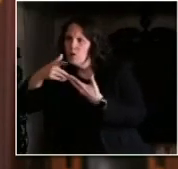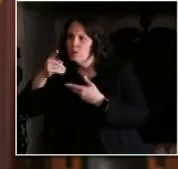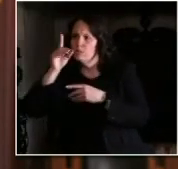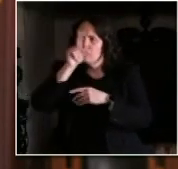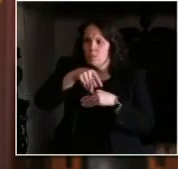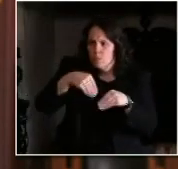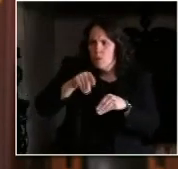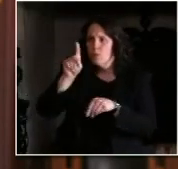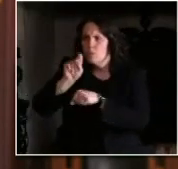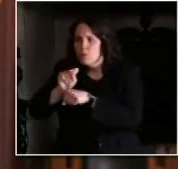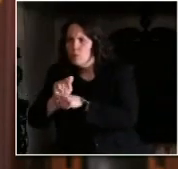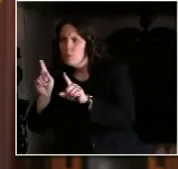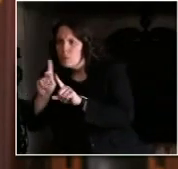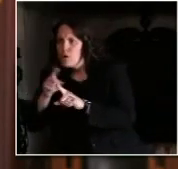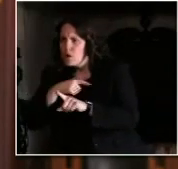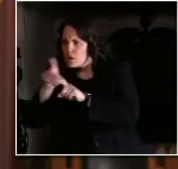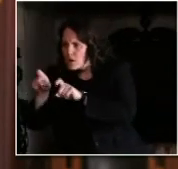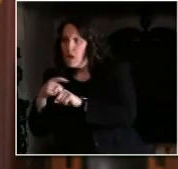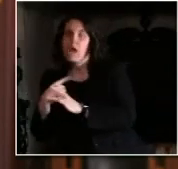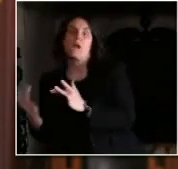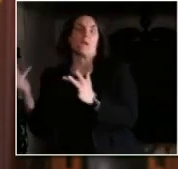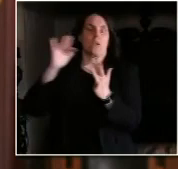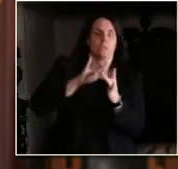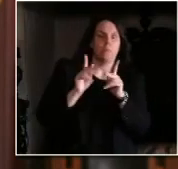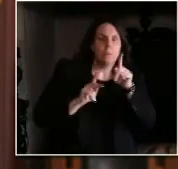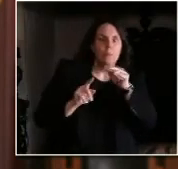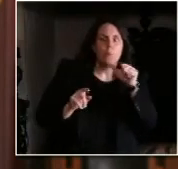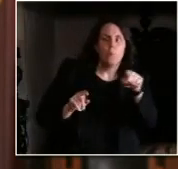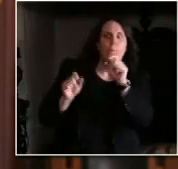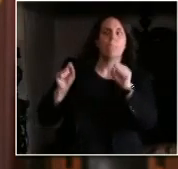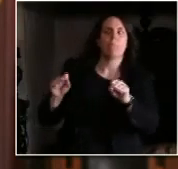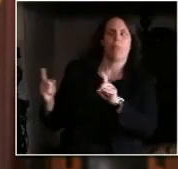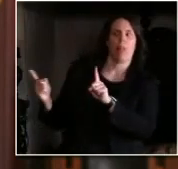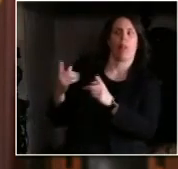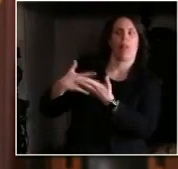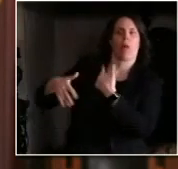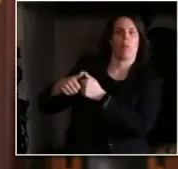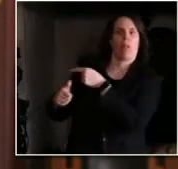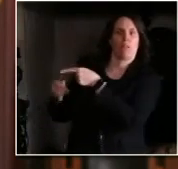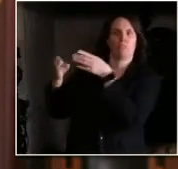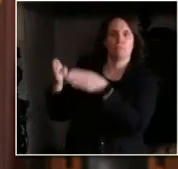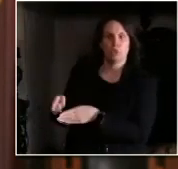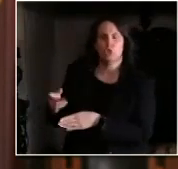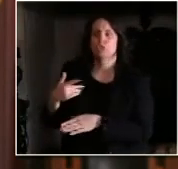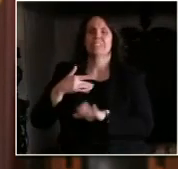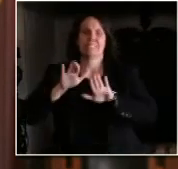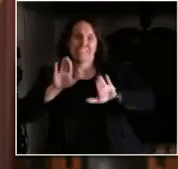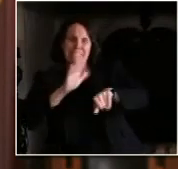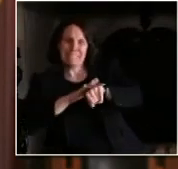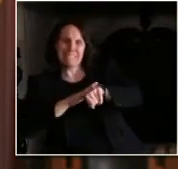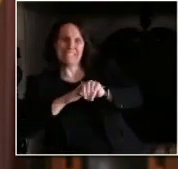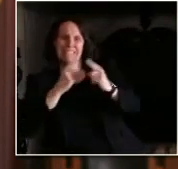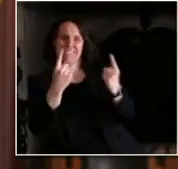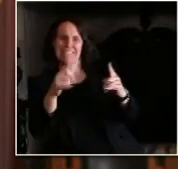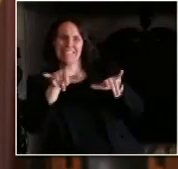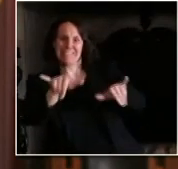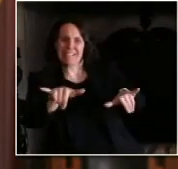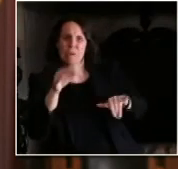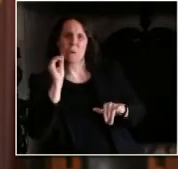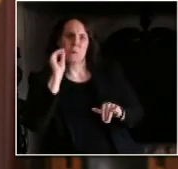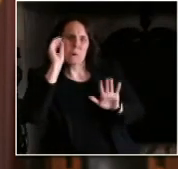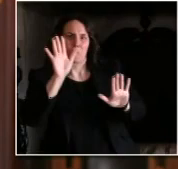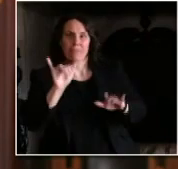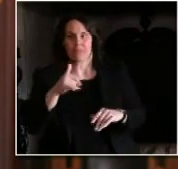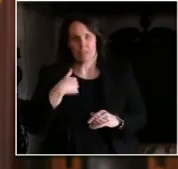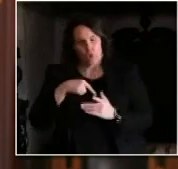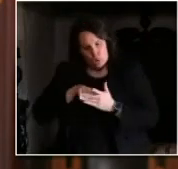up with those people so that they can take steps to quarantine or self-isolate. We have begun this work, but we will need a more robust